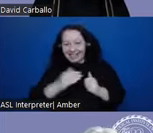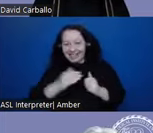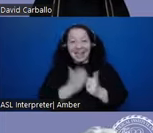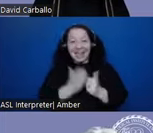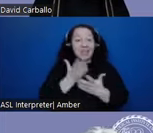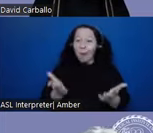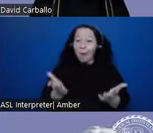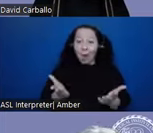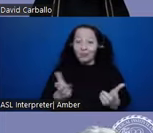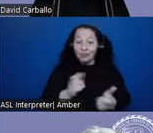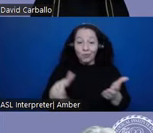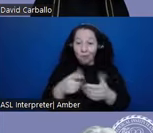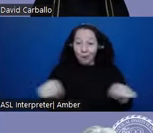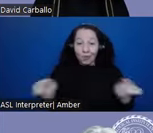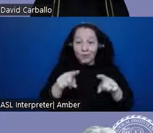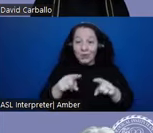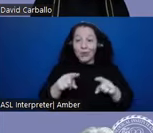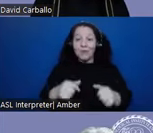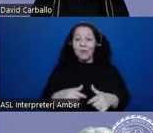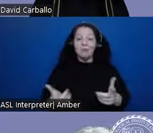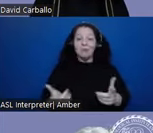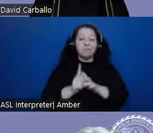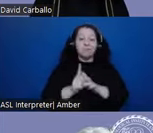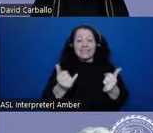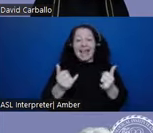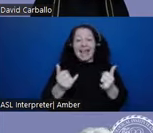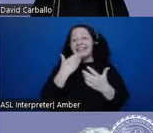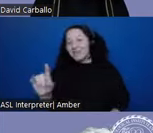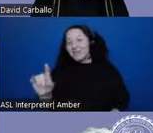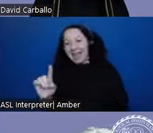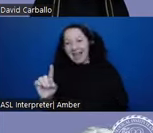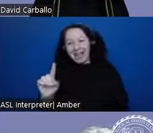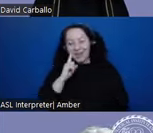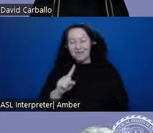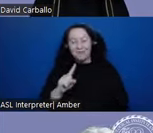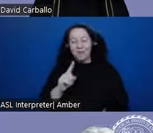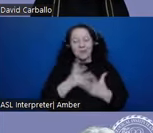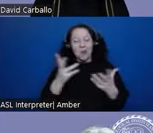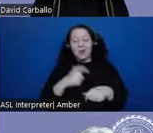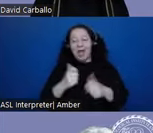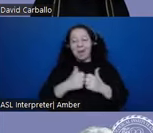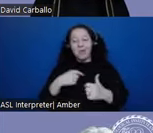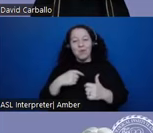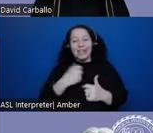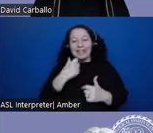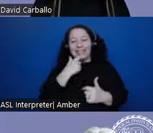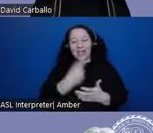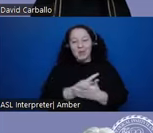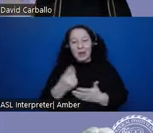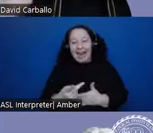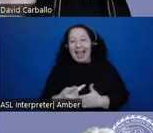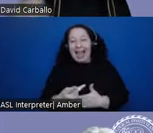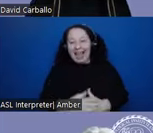to everyone for coming out today, and thank you David for spending so much time with us over the last week and a half.